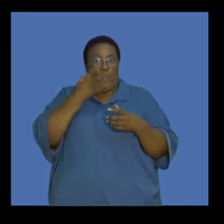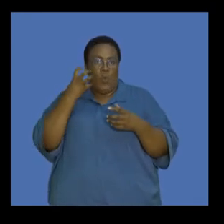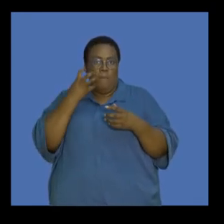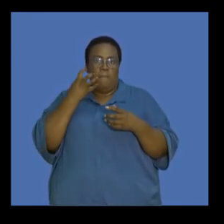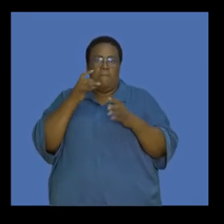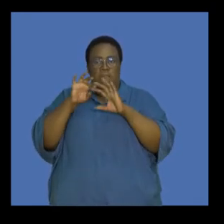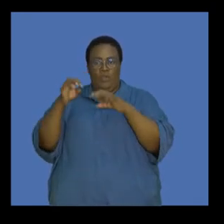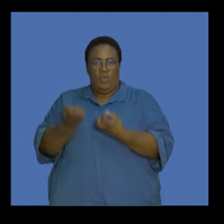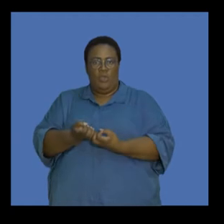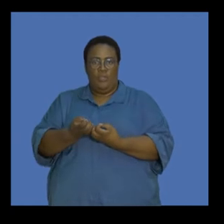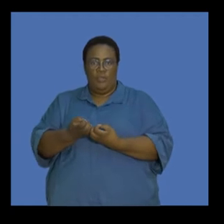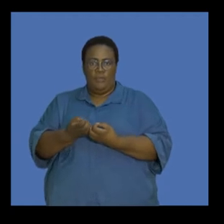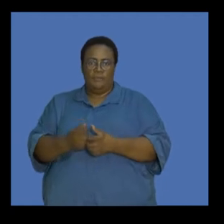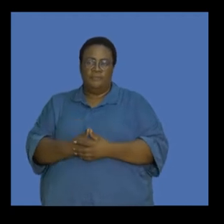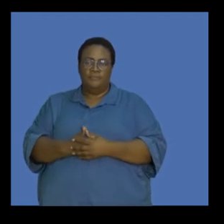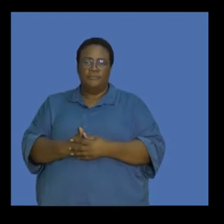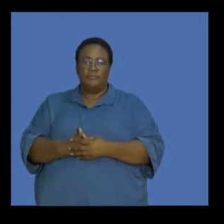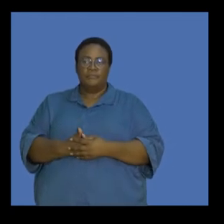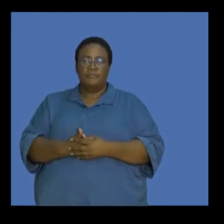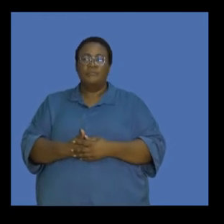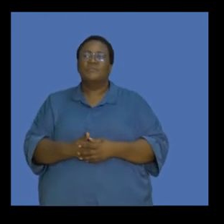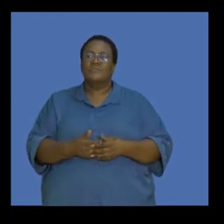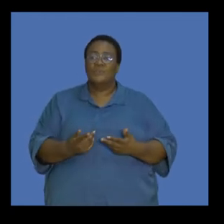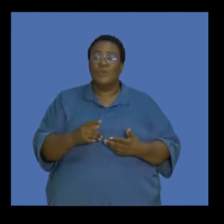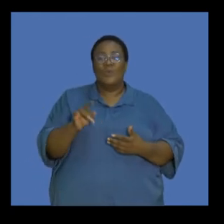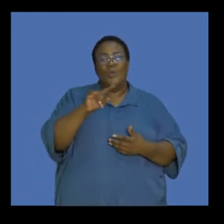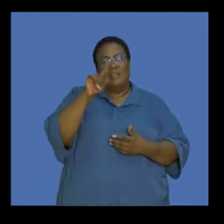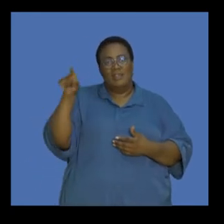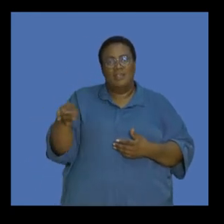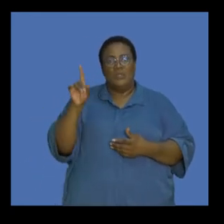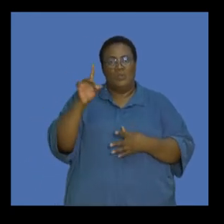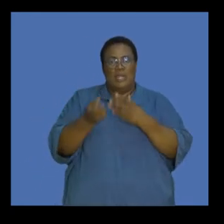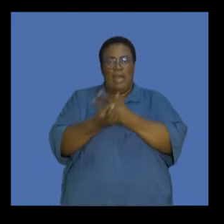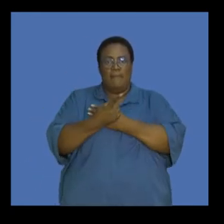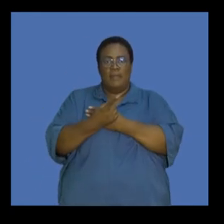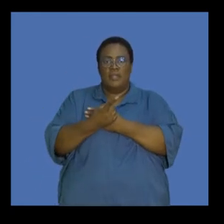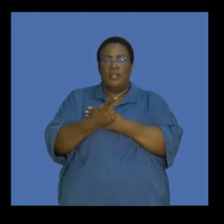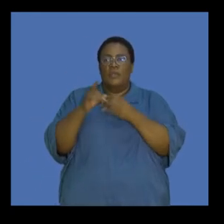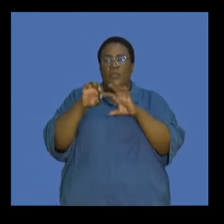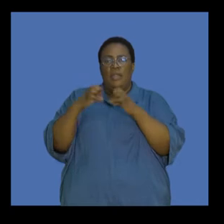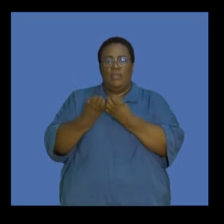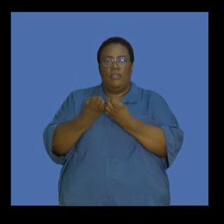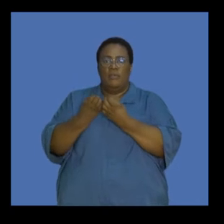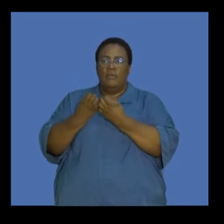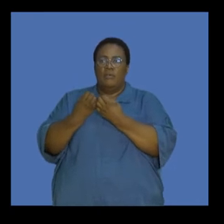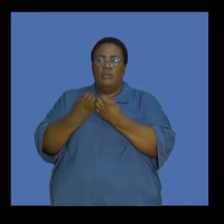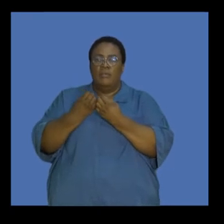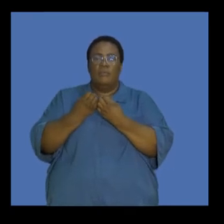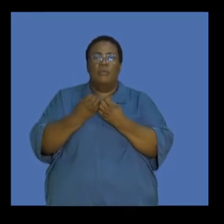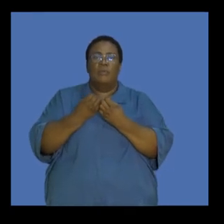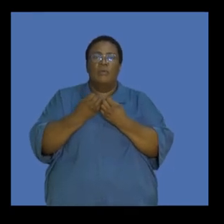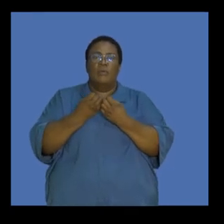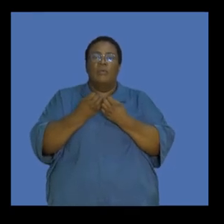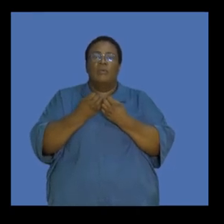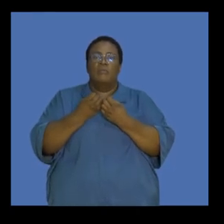maintaining the average temperature which we experience throughout the Earth. And so that's, in a nutshell, what happens on the Earth in terms of